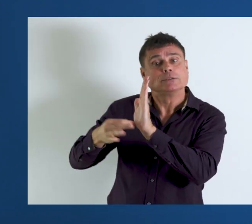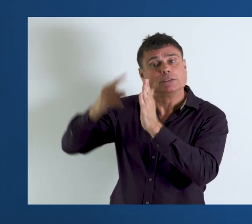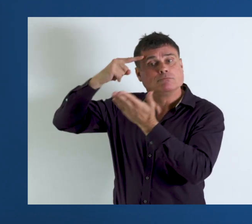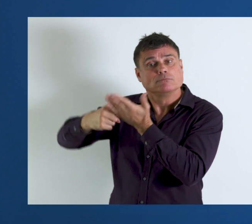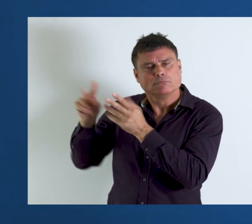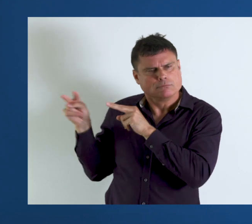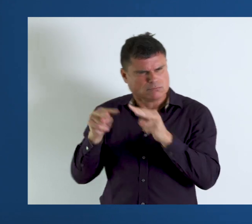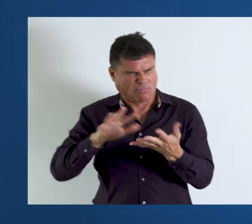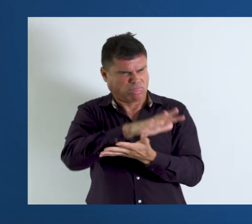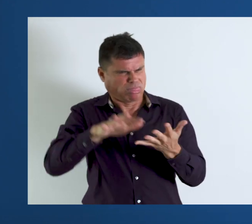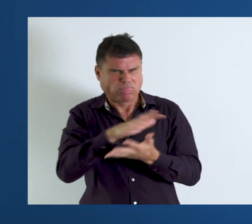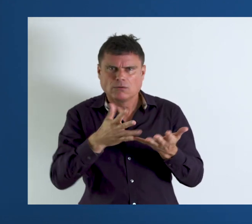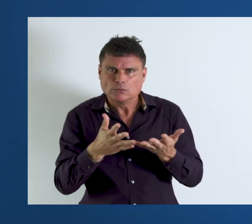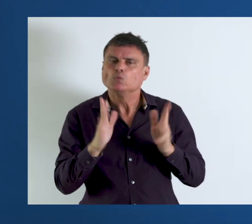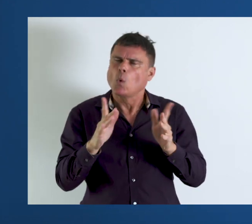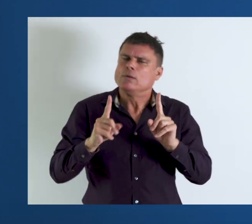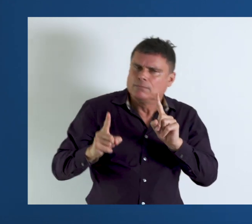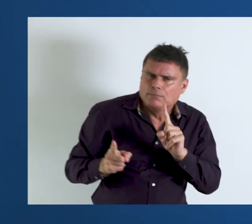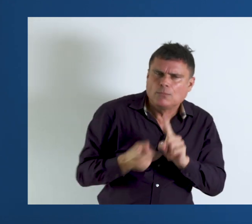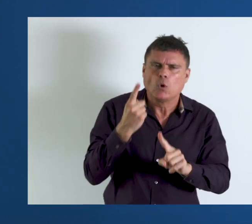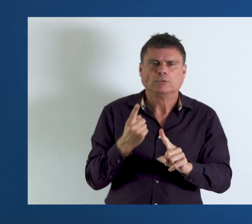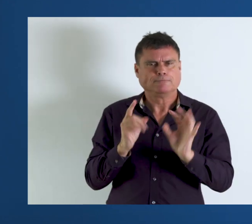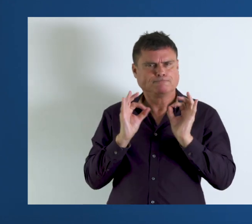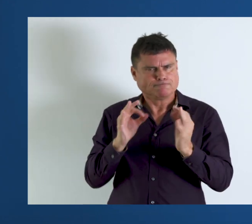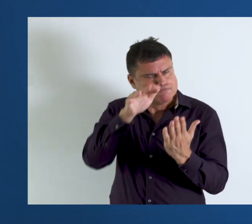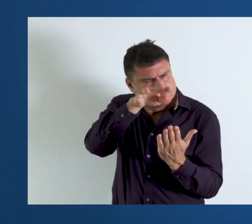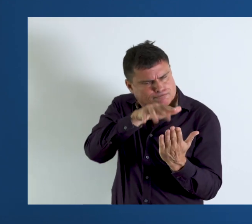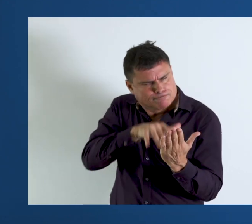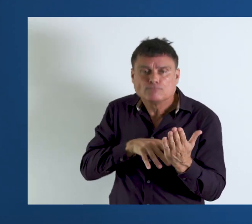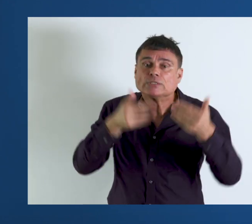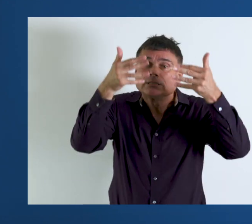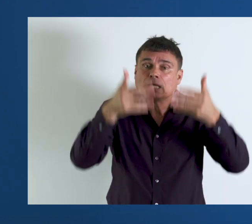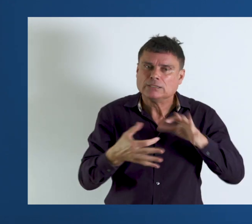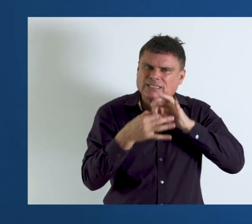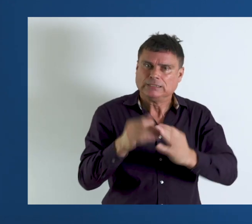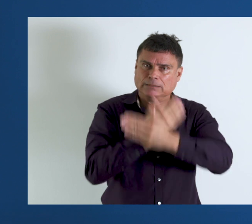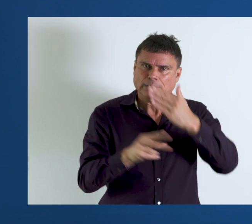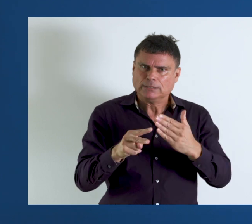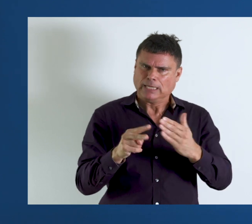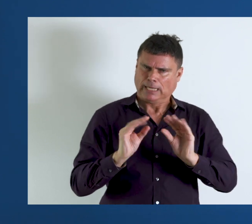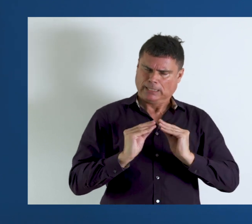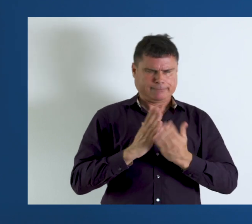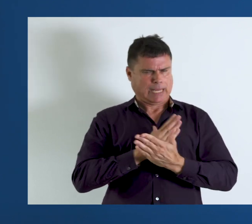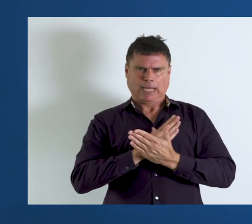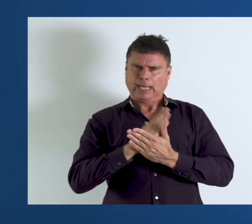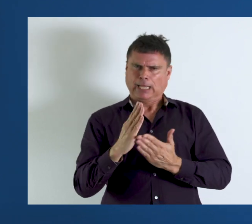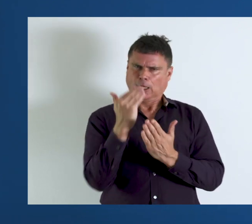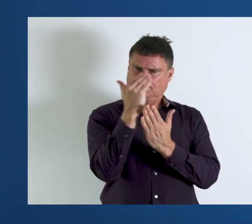be for policymakers. It is therefore very important when we read data on disability, when we try to make sense